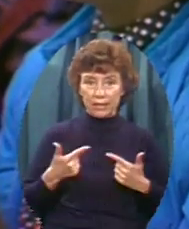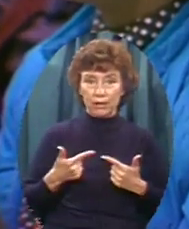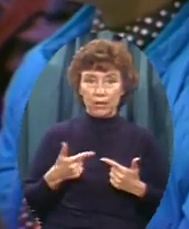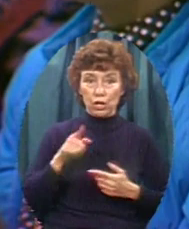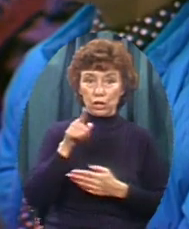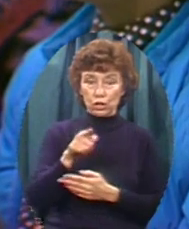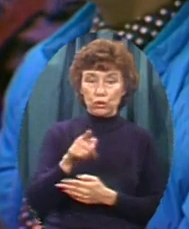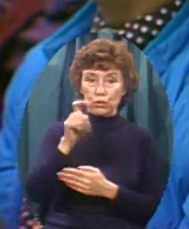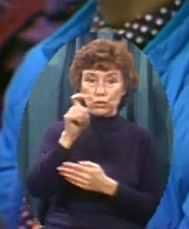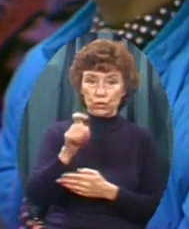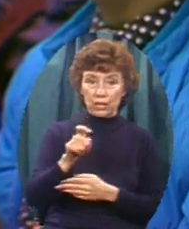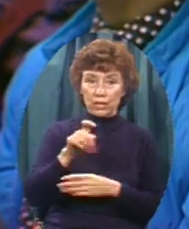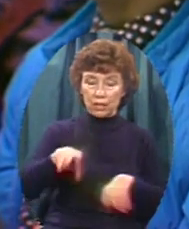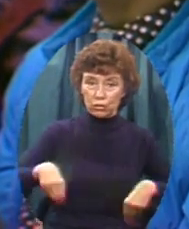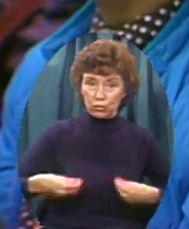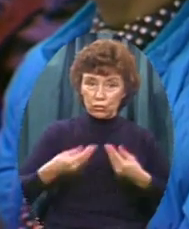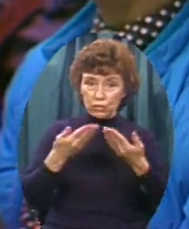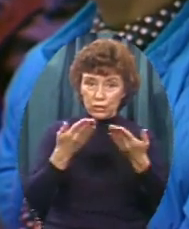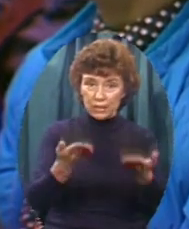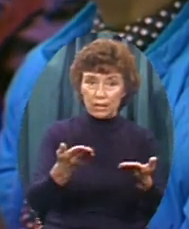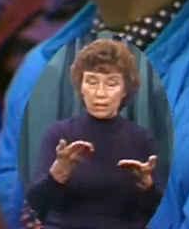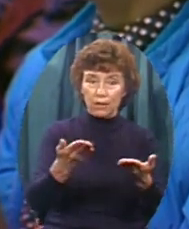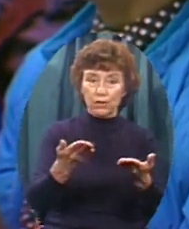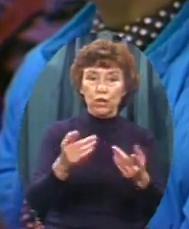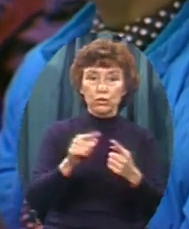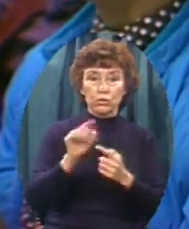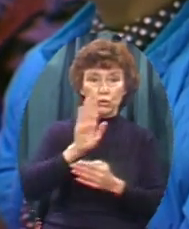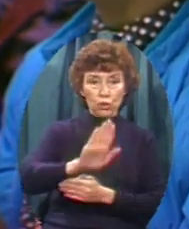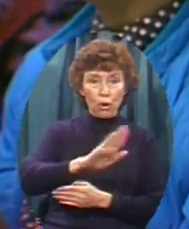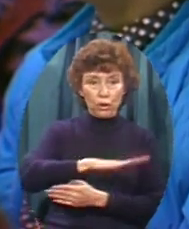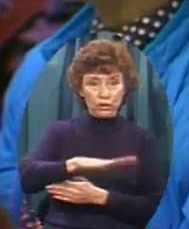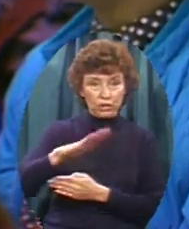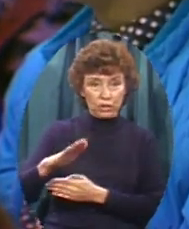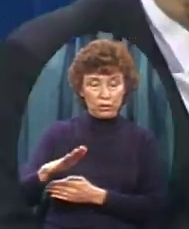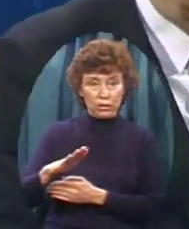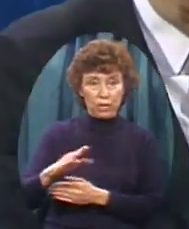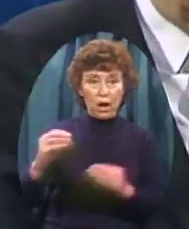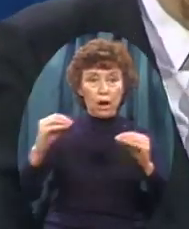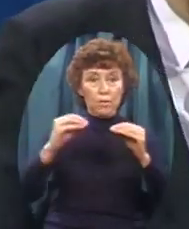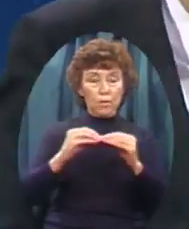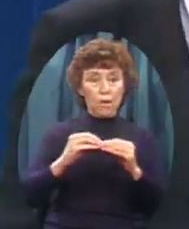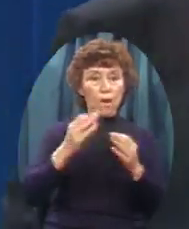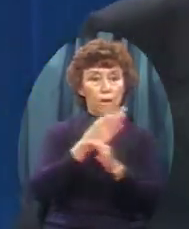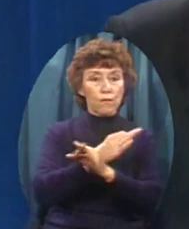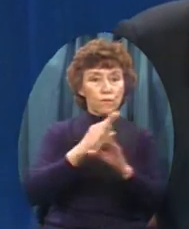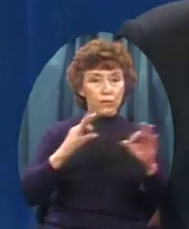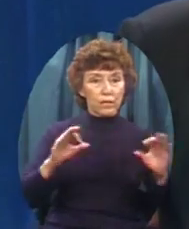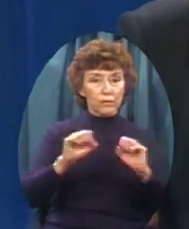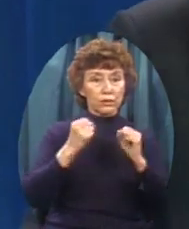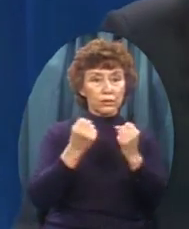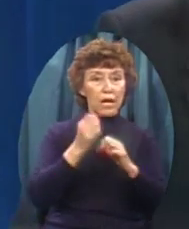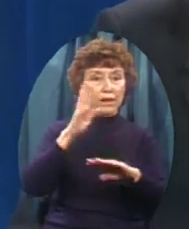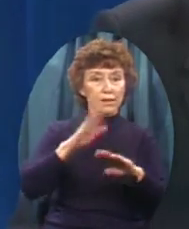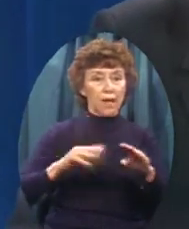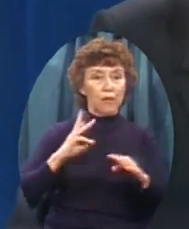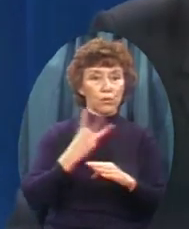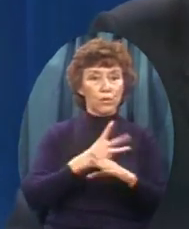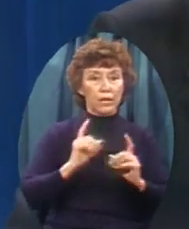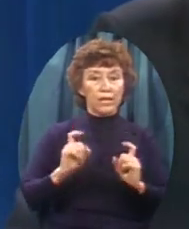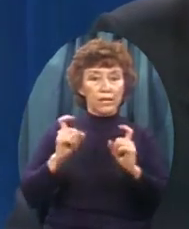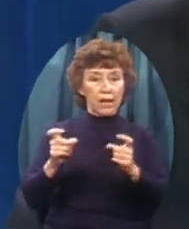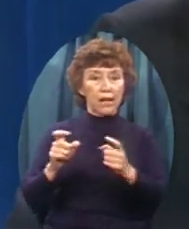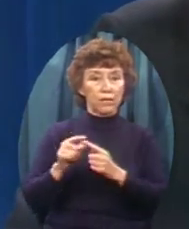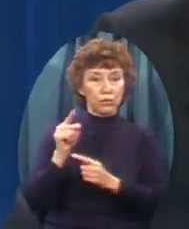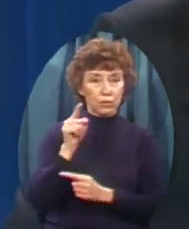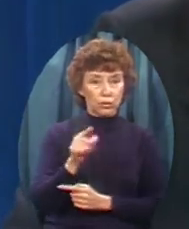your children A greater And freer society Than we have given To you Now why do we need Champions for